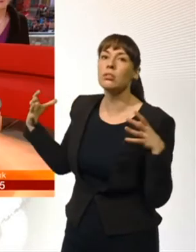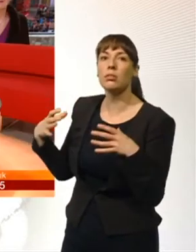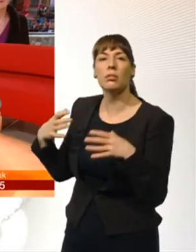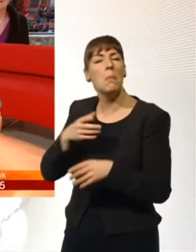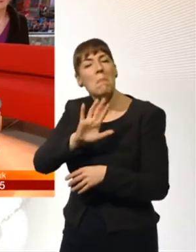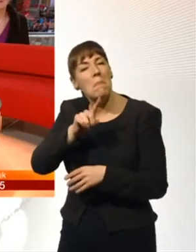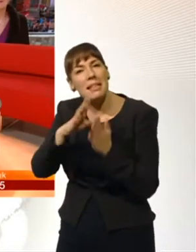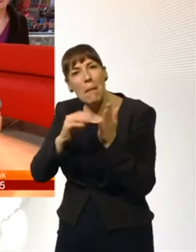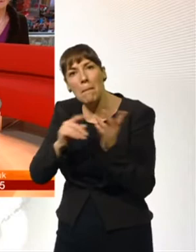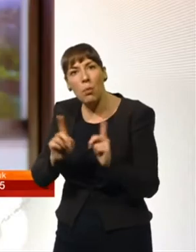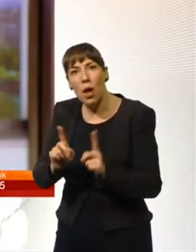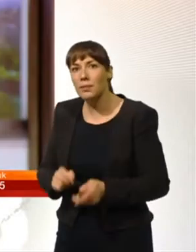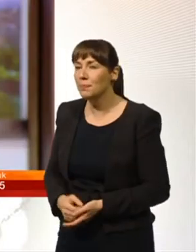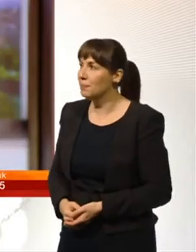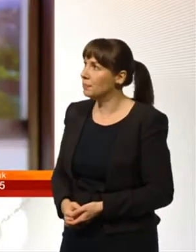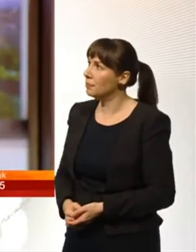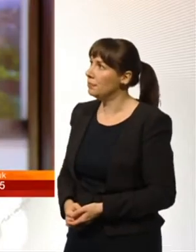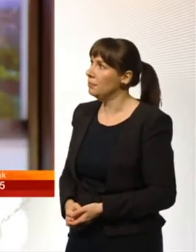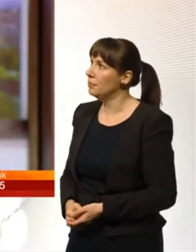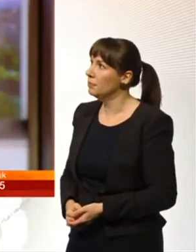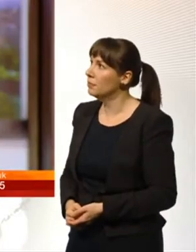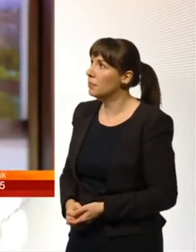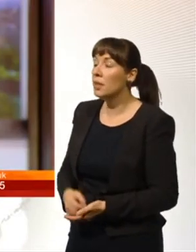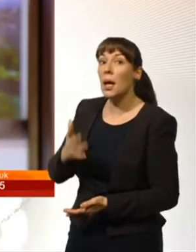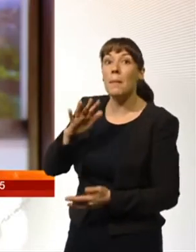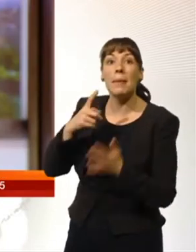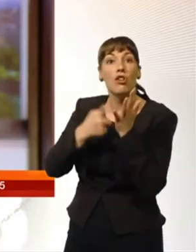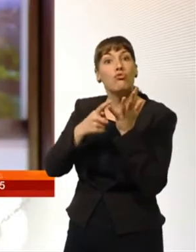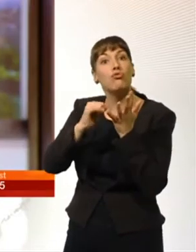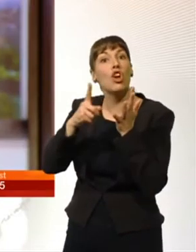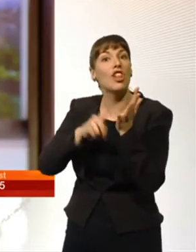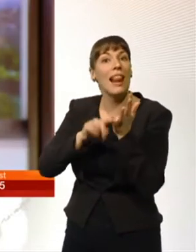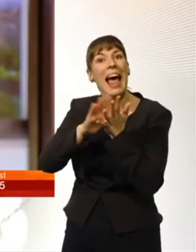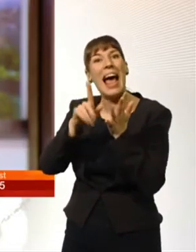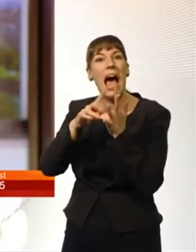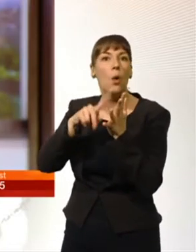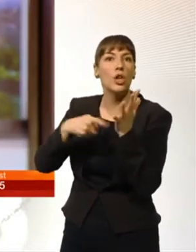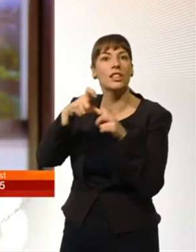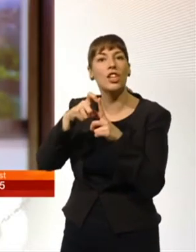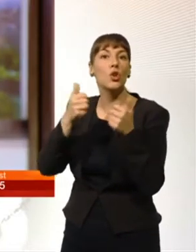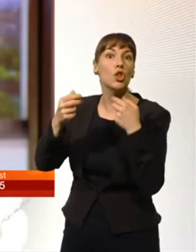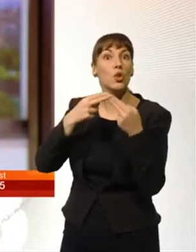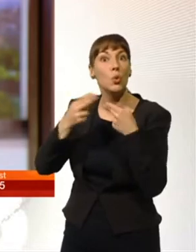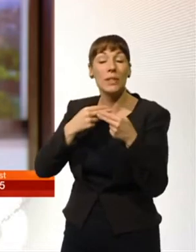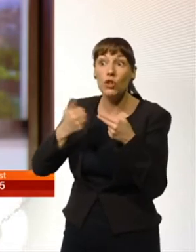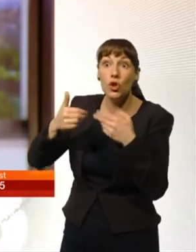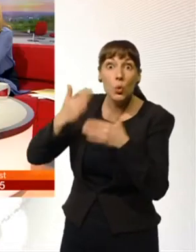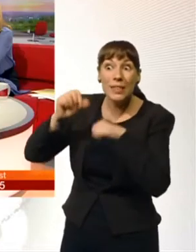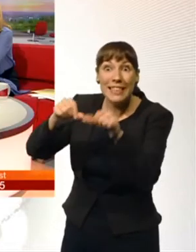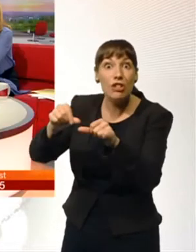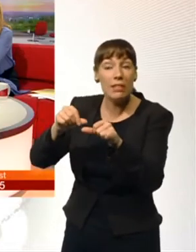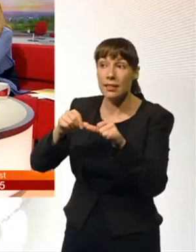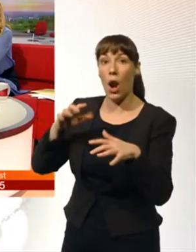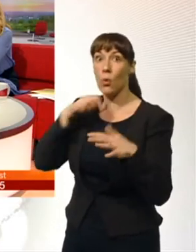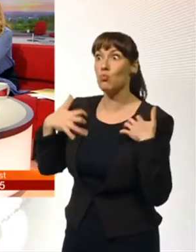really special, for example? Like, if the new series of Russell Howard's Good News comes on, or something like that. Oh, that's a terrible programme. That's terrible, terrible, terrible, not allowed to watch that.